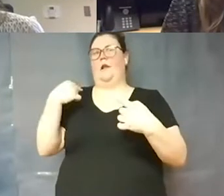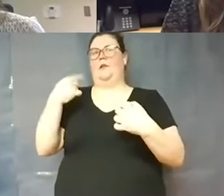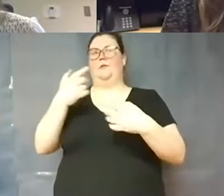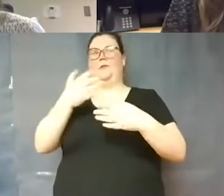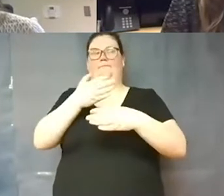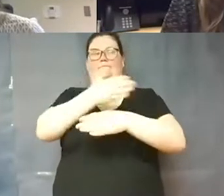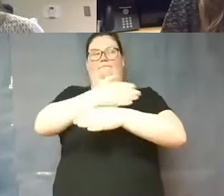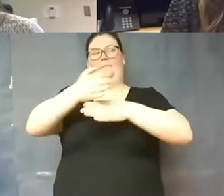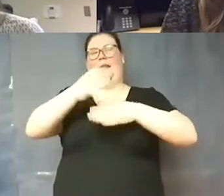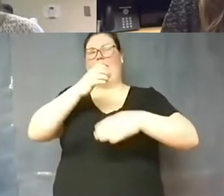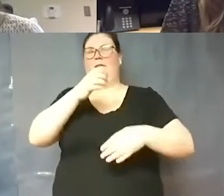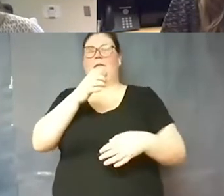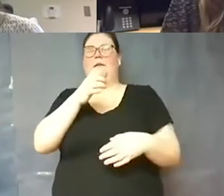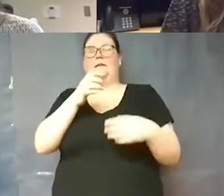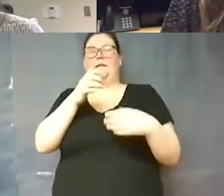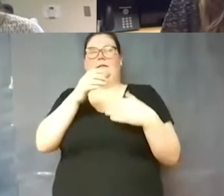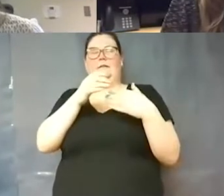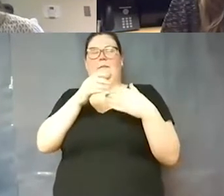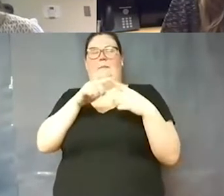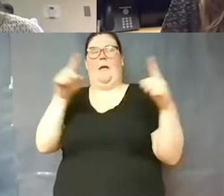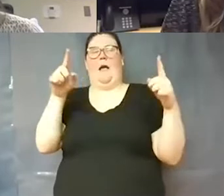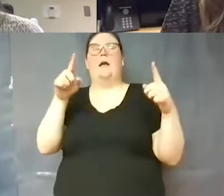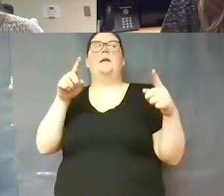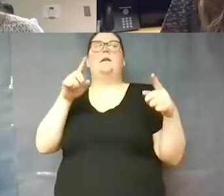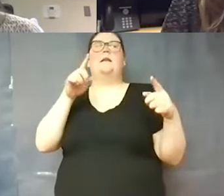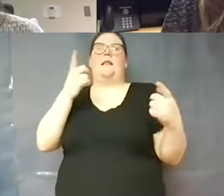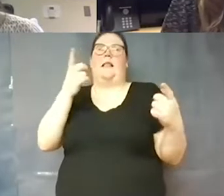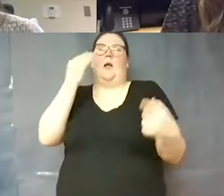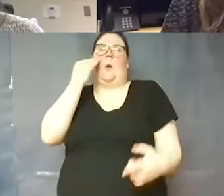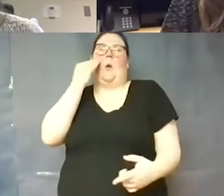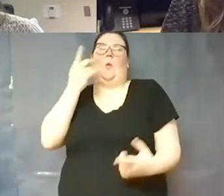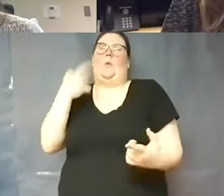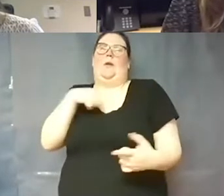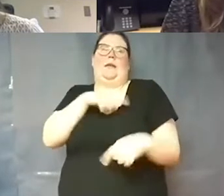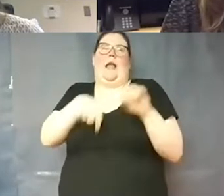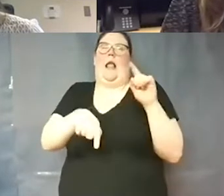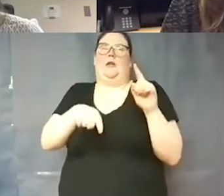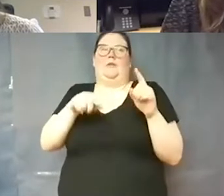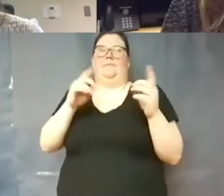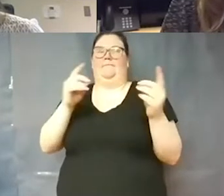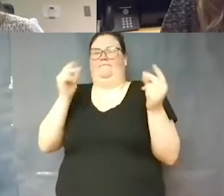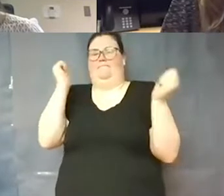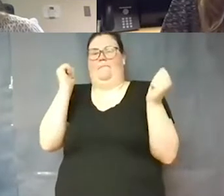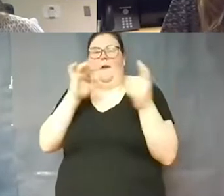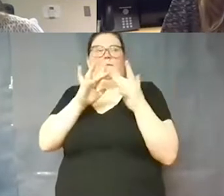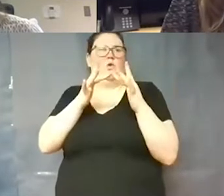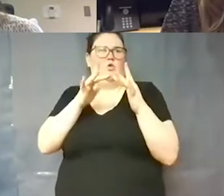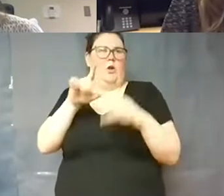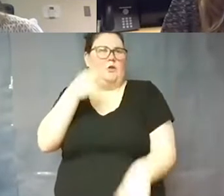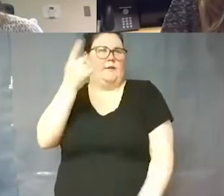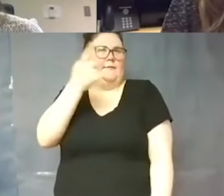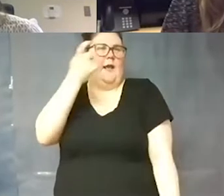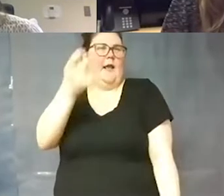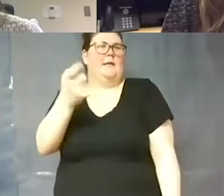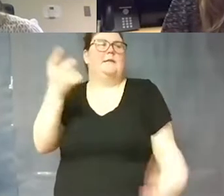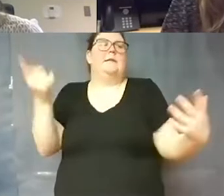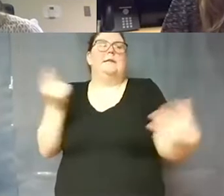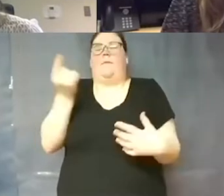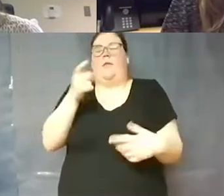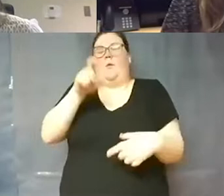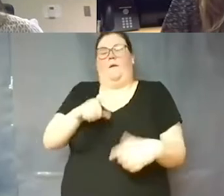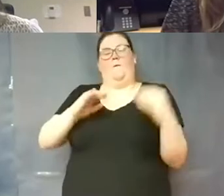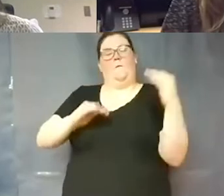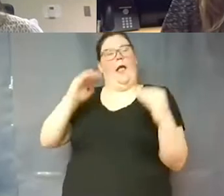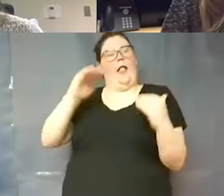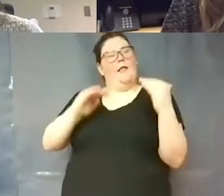but they are very aware of the realities that we can't just go virtual just because so it's something that we have to balance and